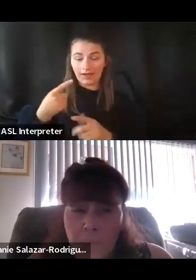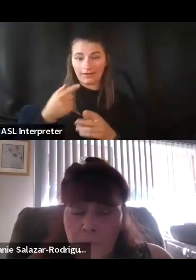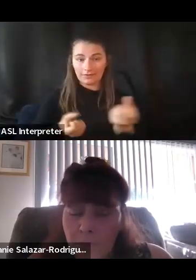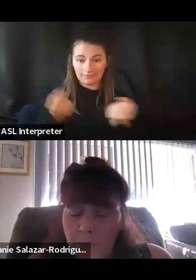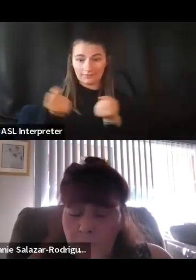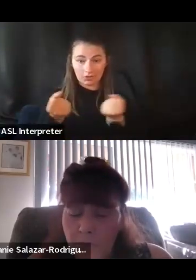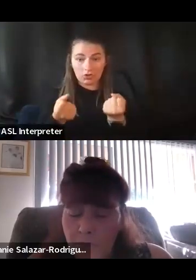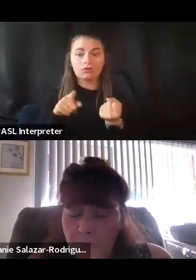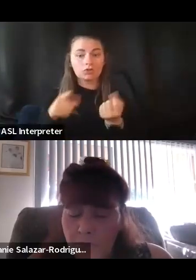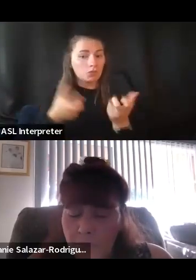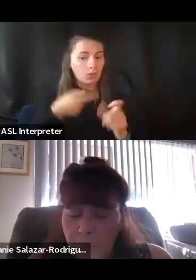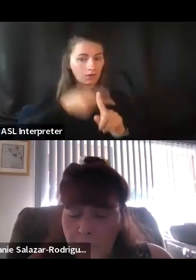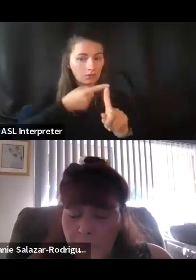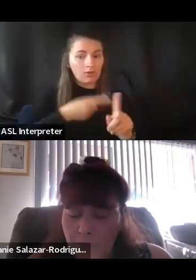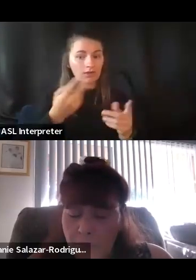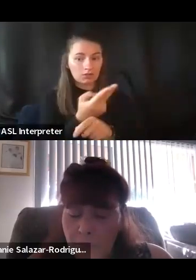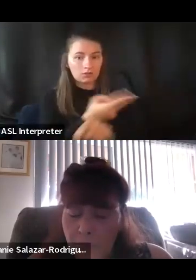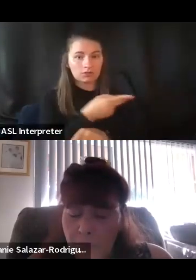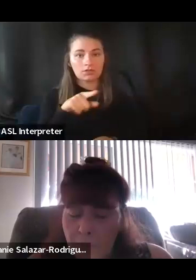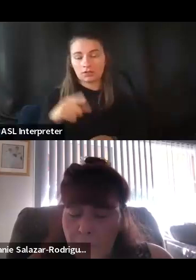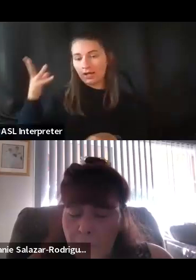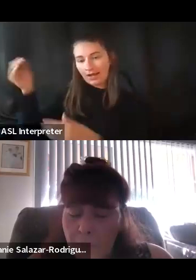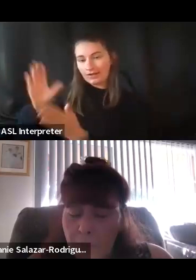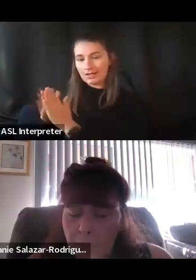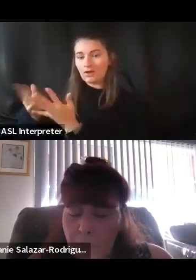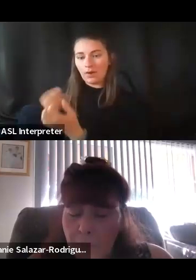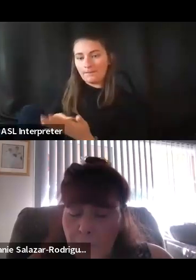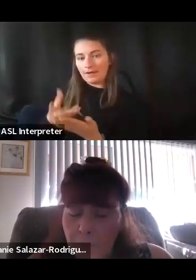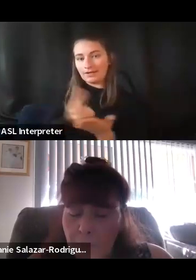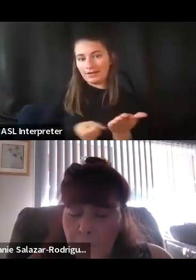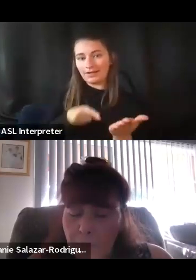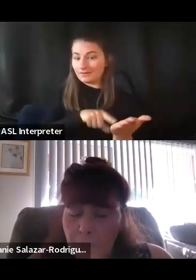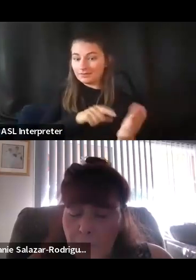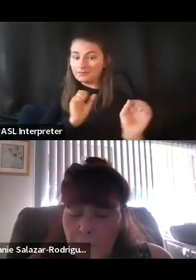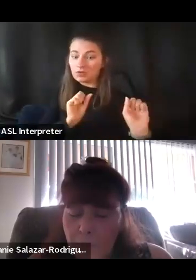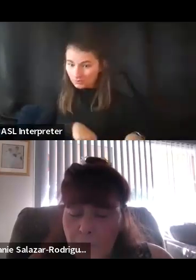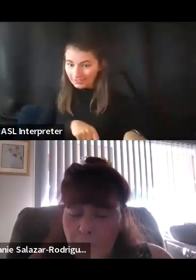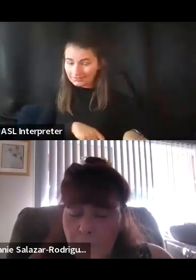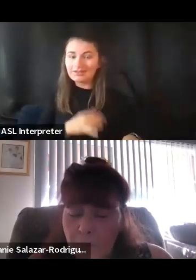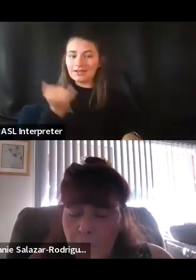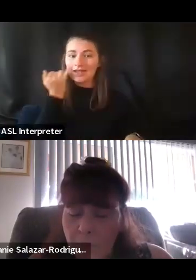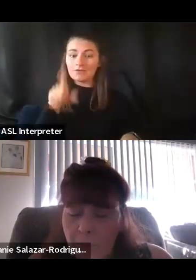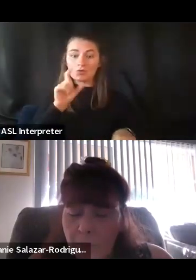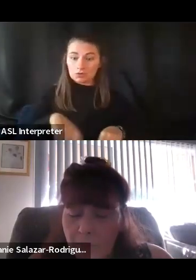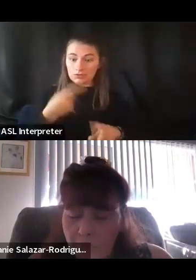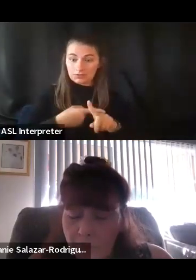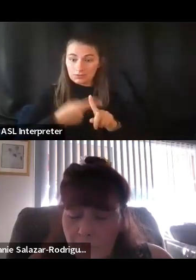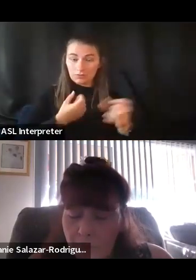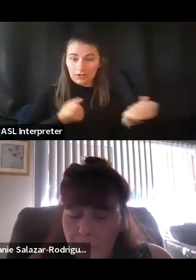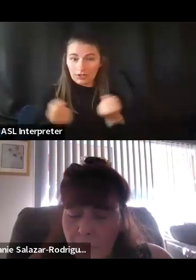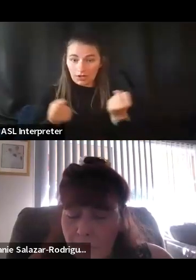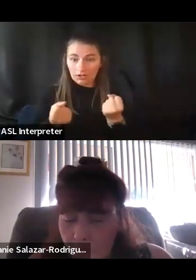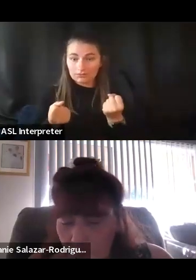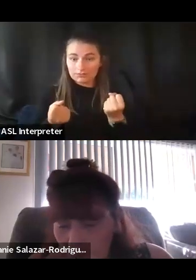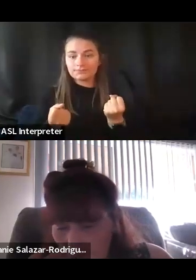accessible features. Let's say you're to be out of town and you want to do a side hustle and make some money. You can't. And if you're a person that needs to rent a vehicle that